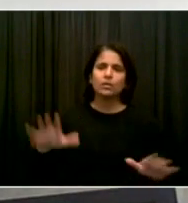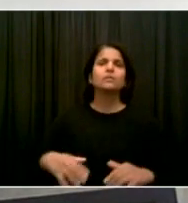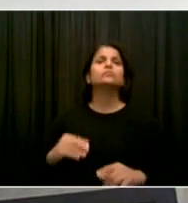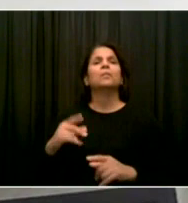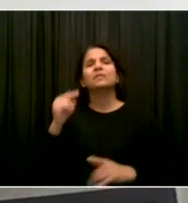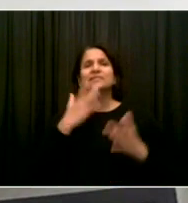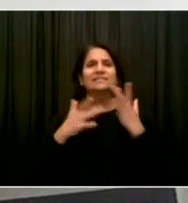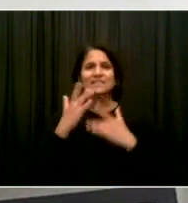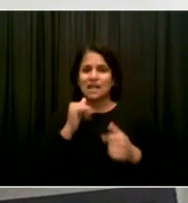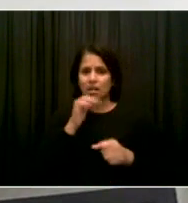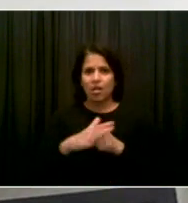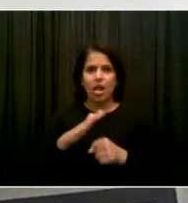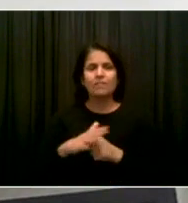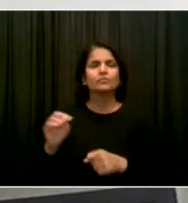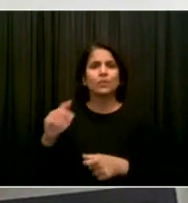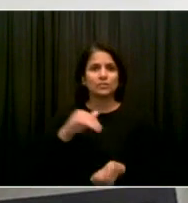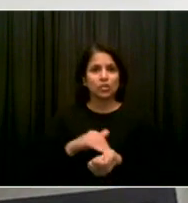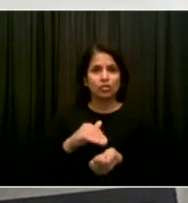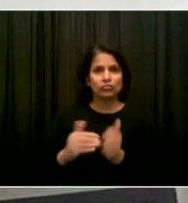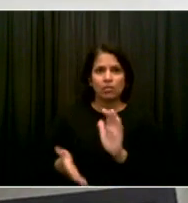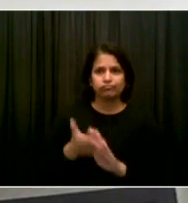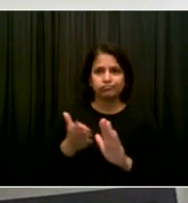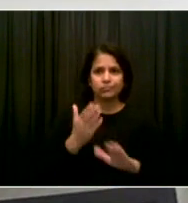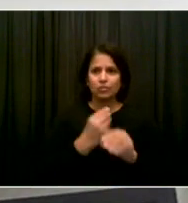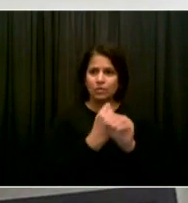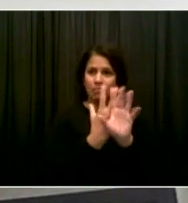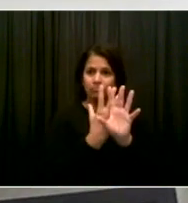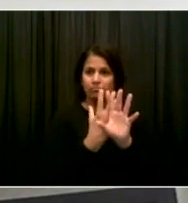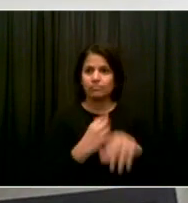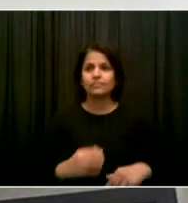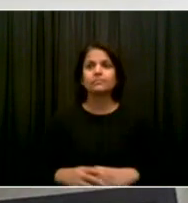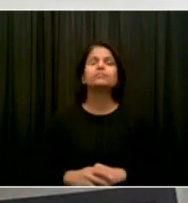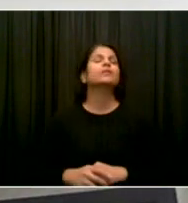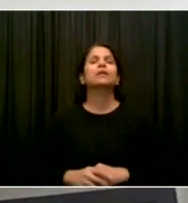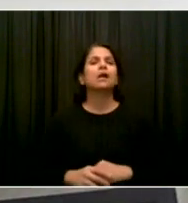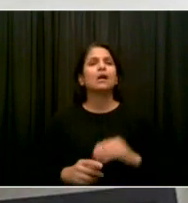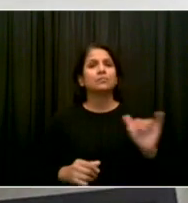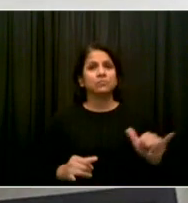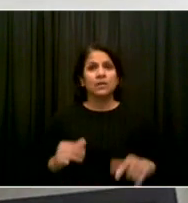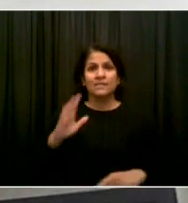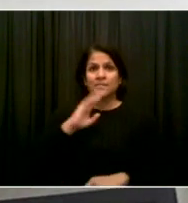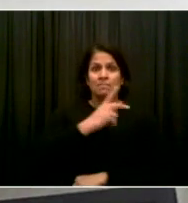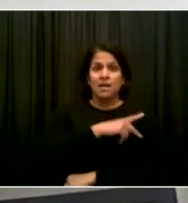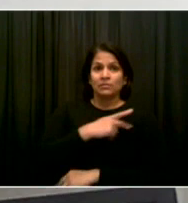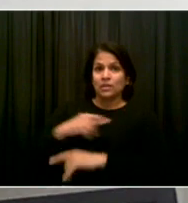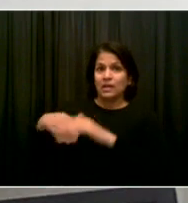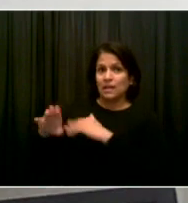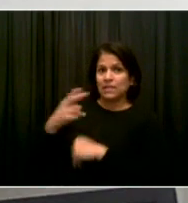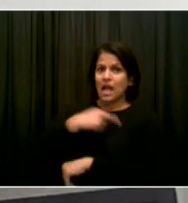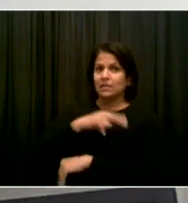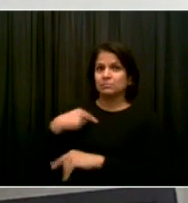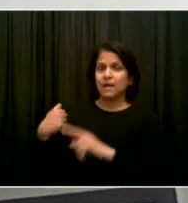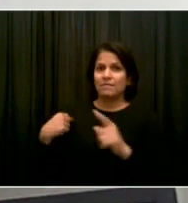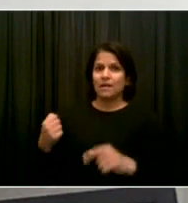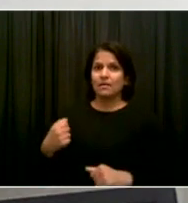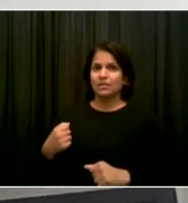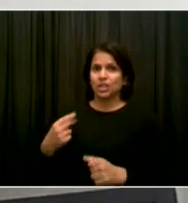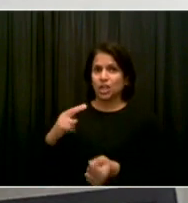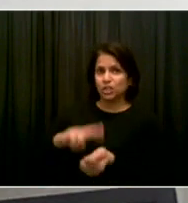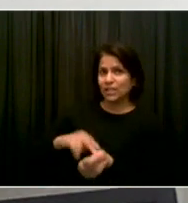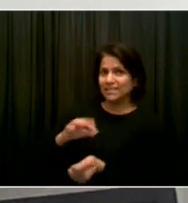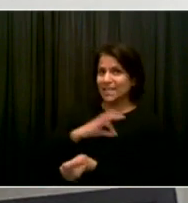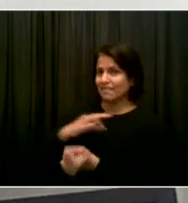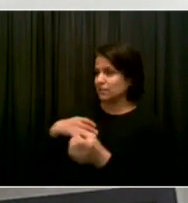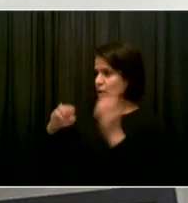clinics so that when people do need to come in, they can be seen, That will provide us additional staffing.